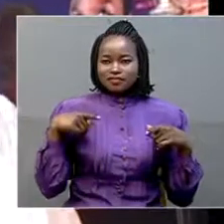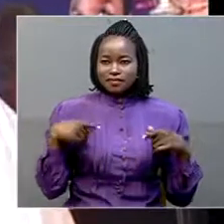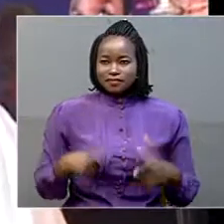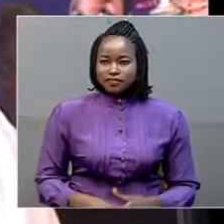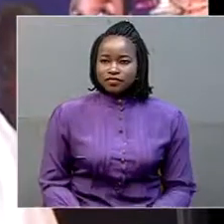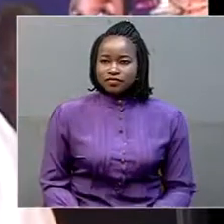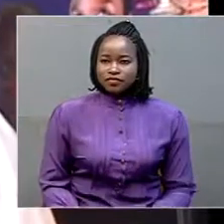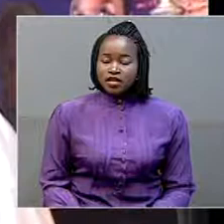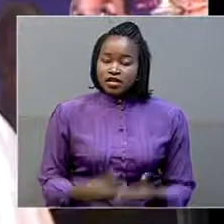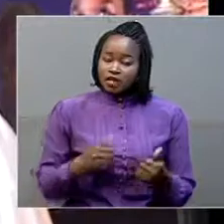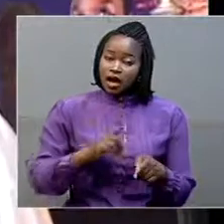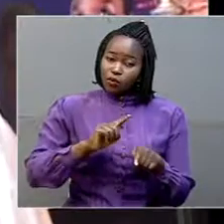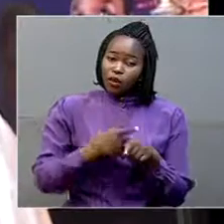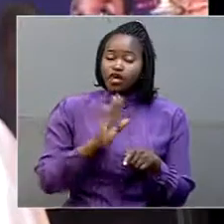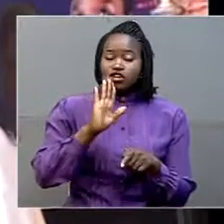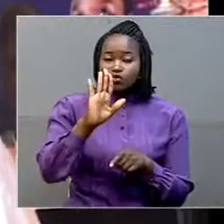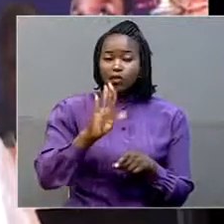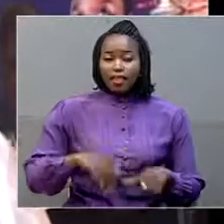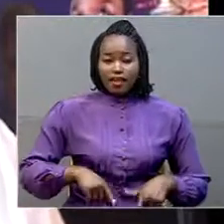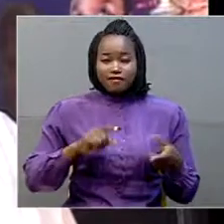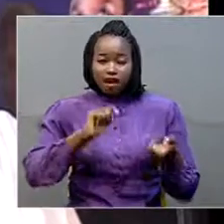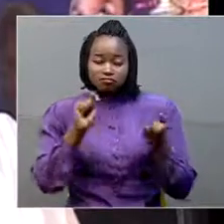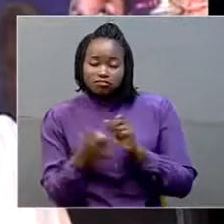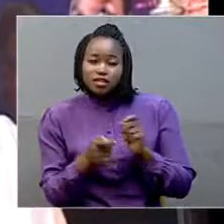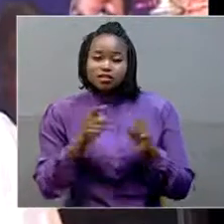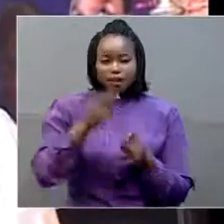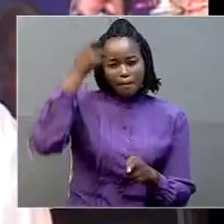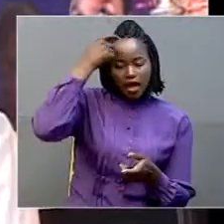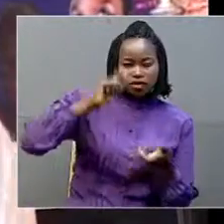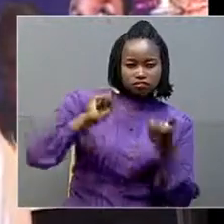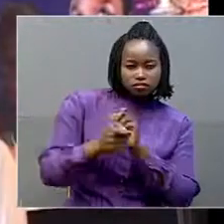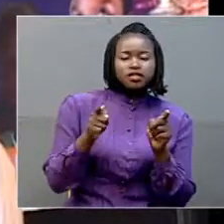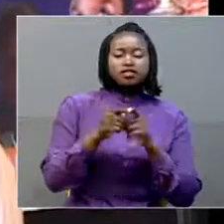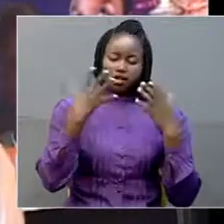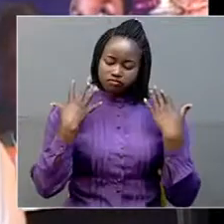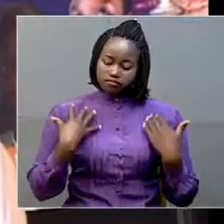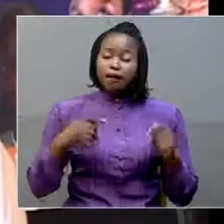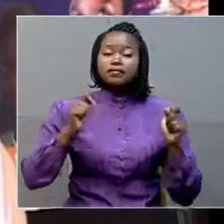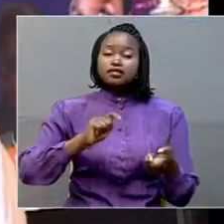When you are transformed, your mind is transformed, your dressing code will be transformed.